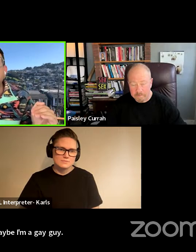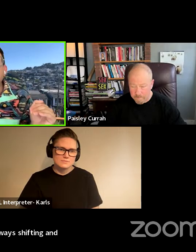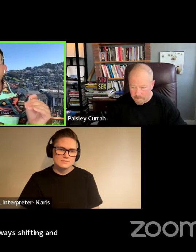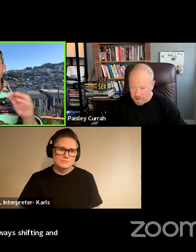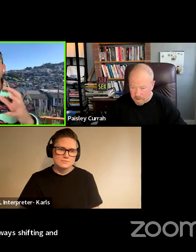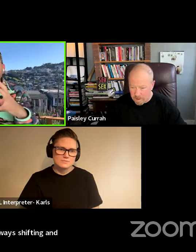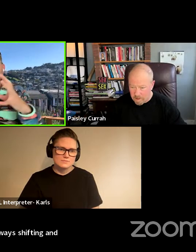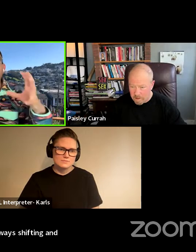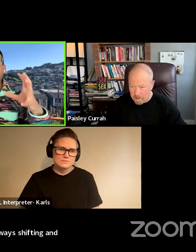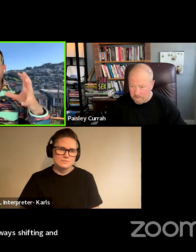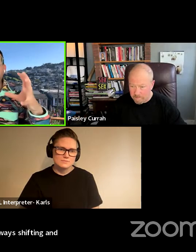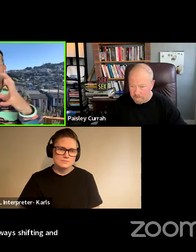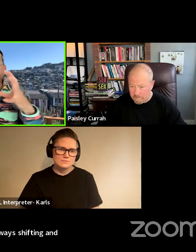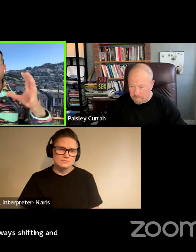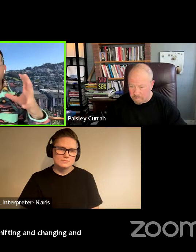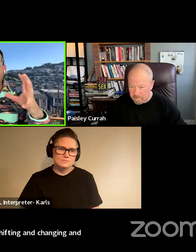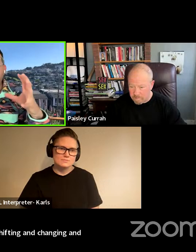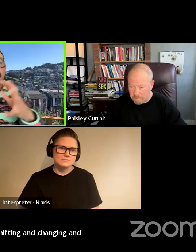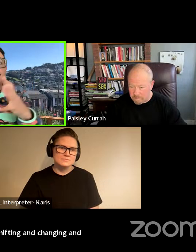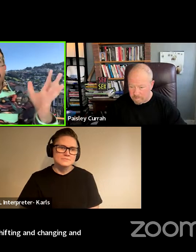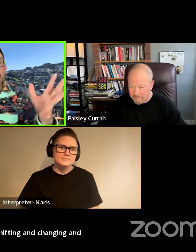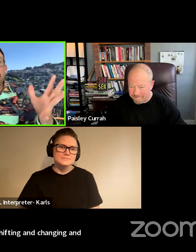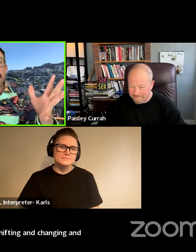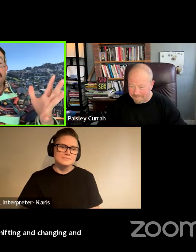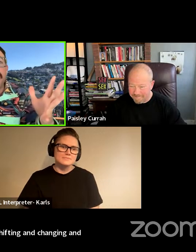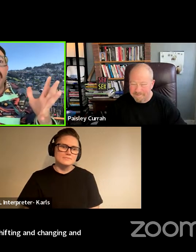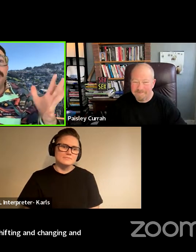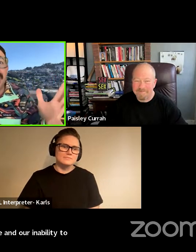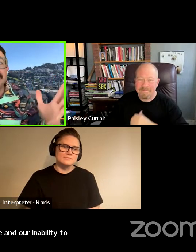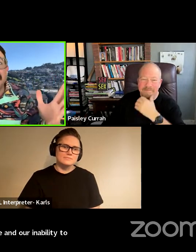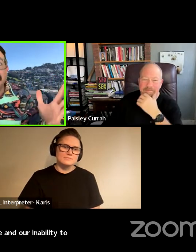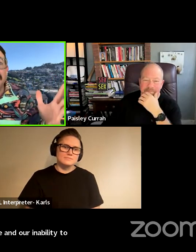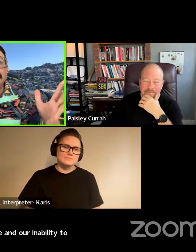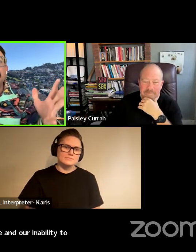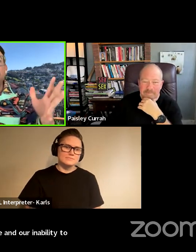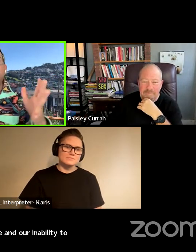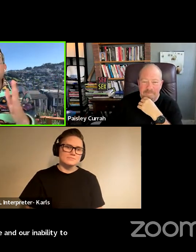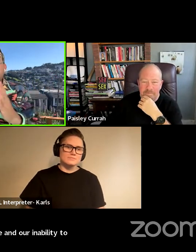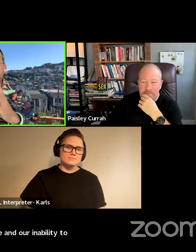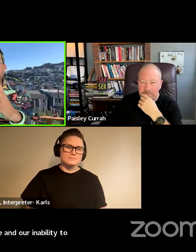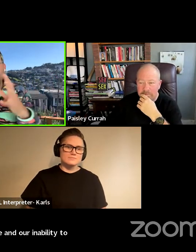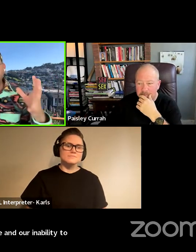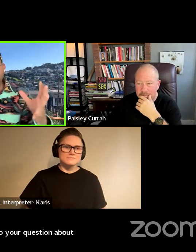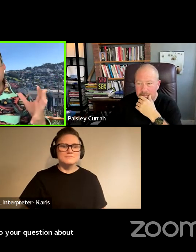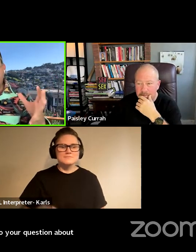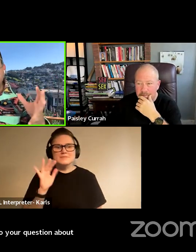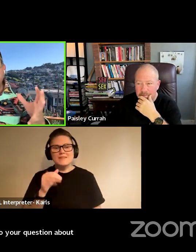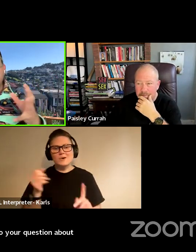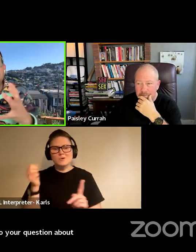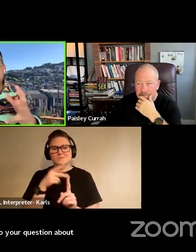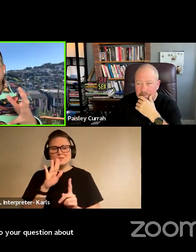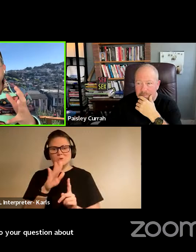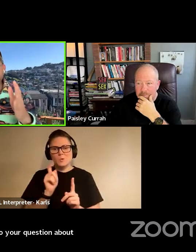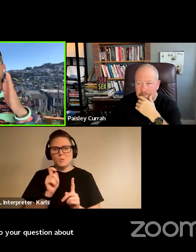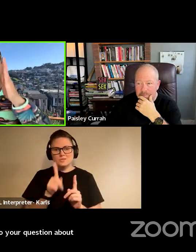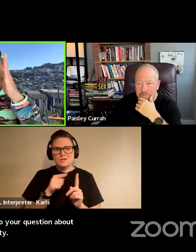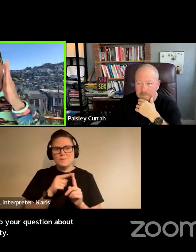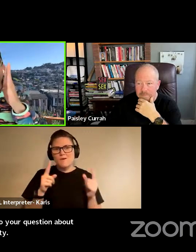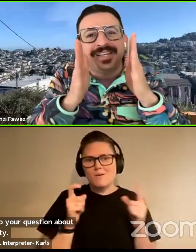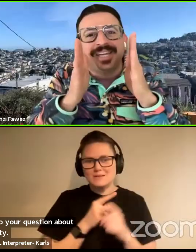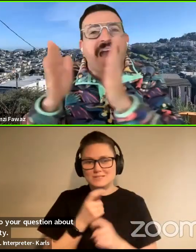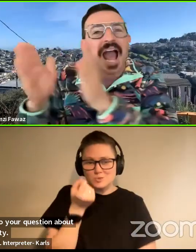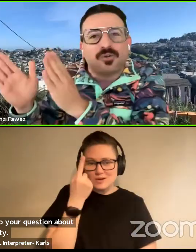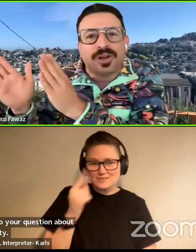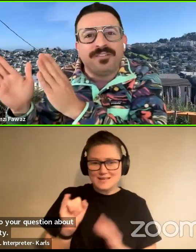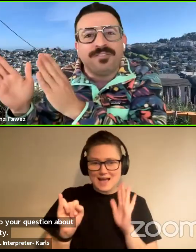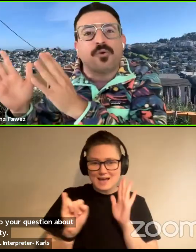affectives and our inability to understand this goes back to your question about complexity, right? To understand that identity is just